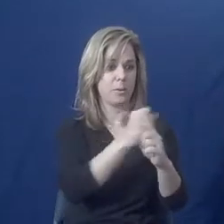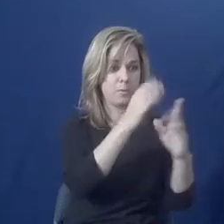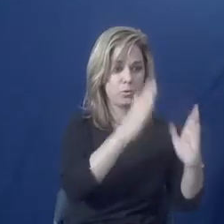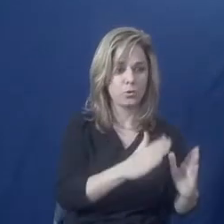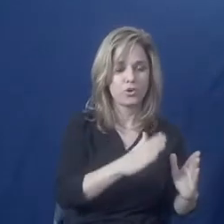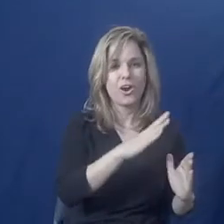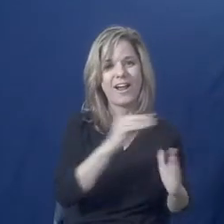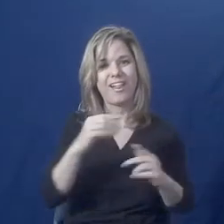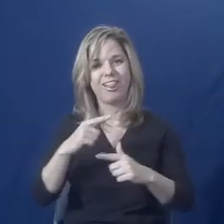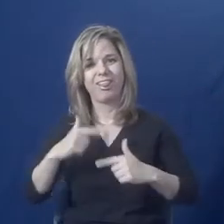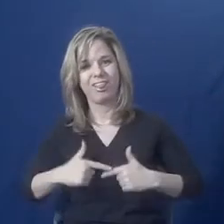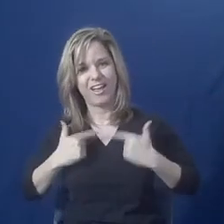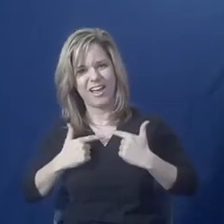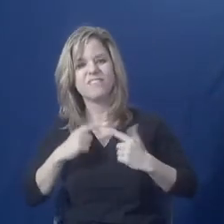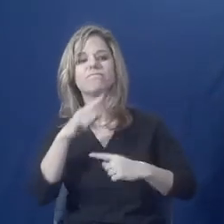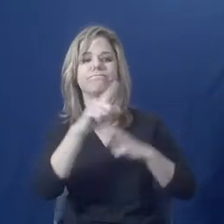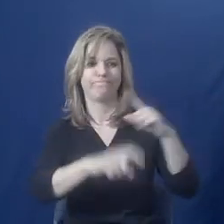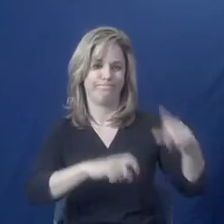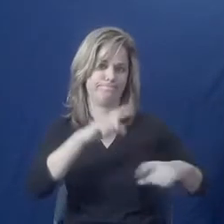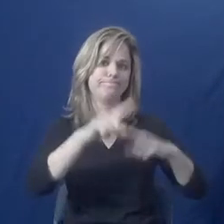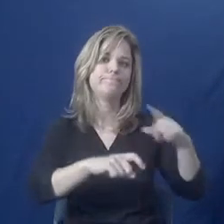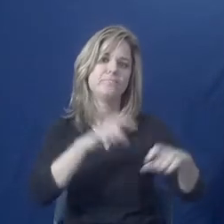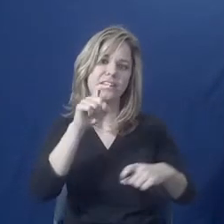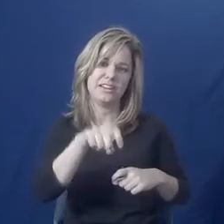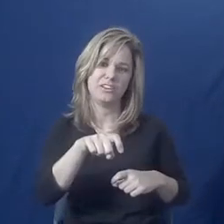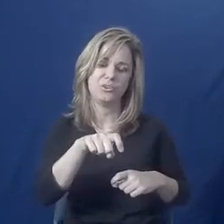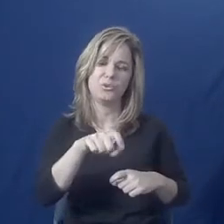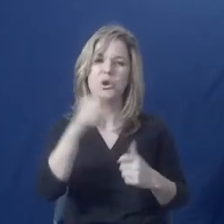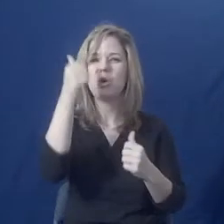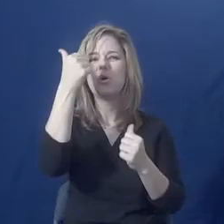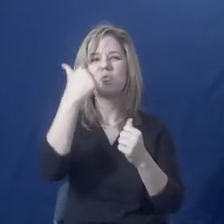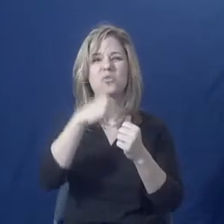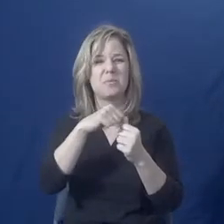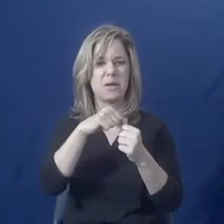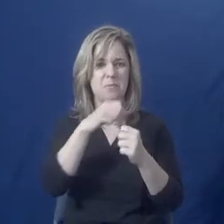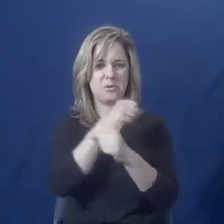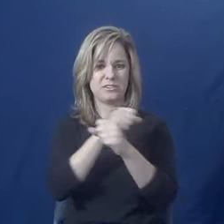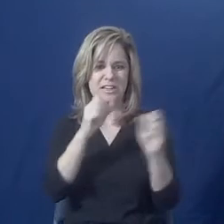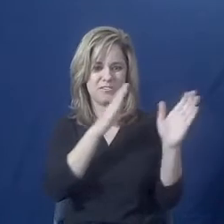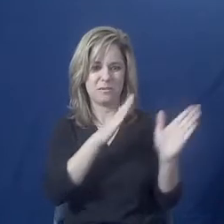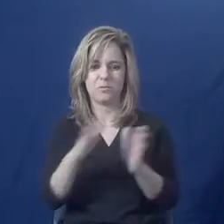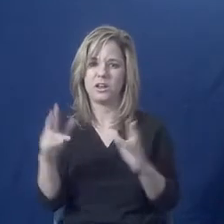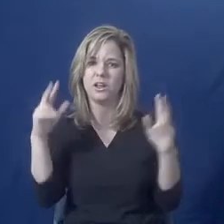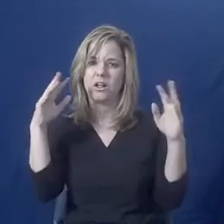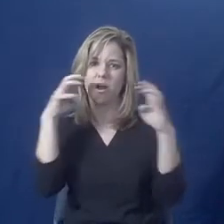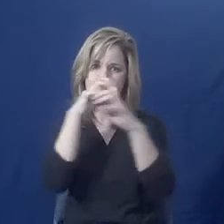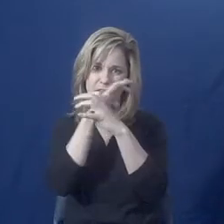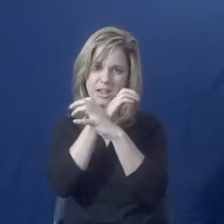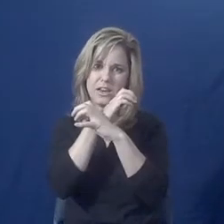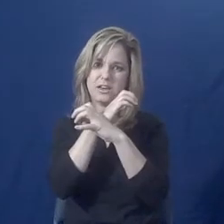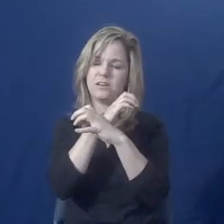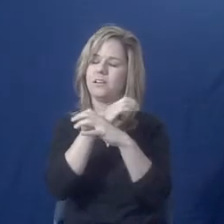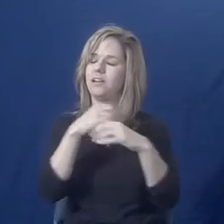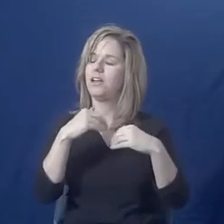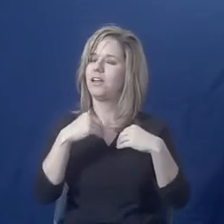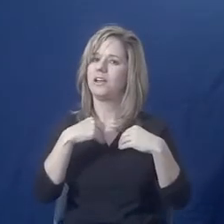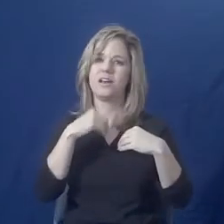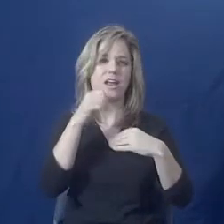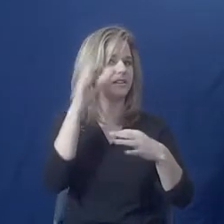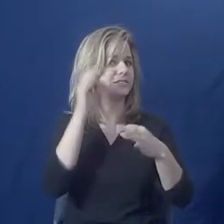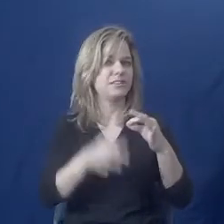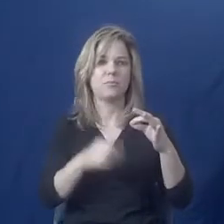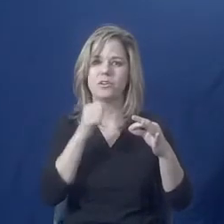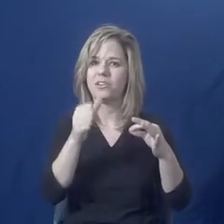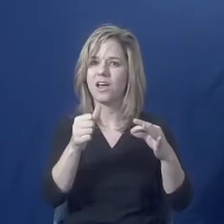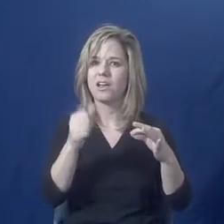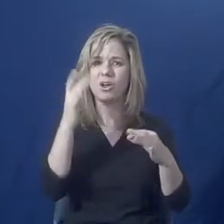Again, safety planning is a very complicated process and it involves a lot of different layers. Because people's